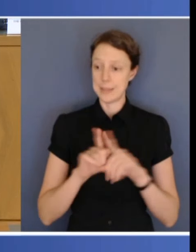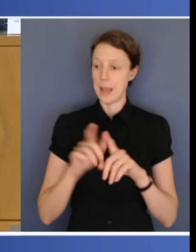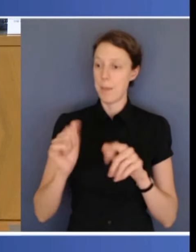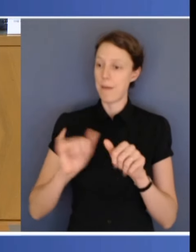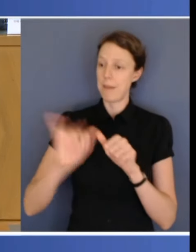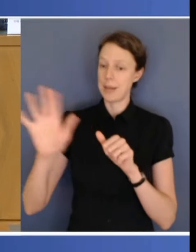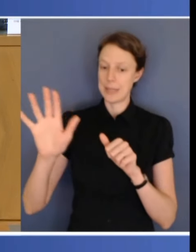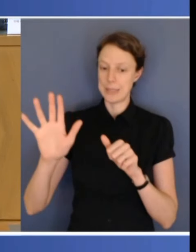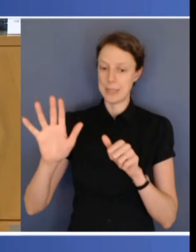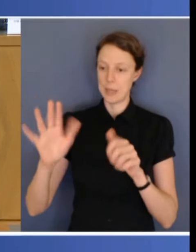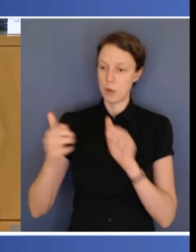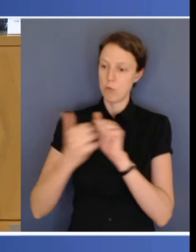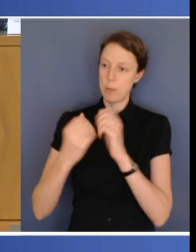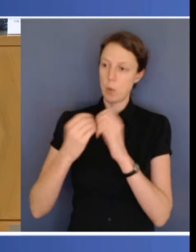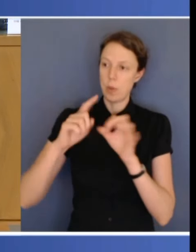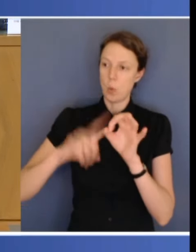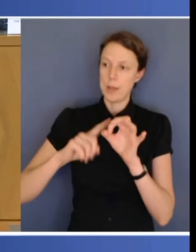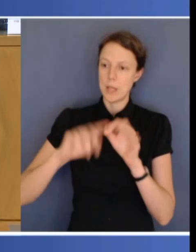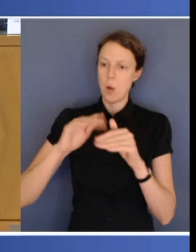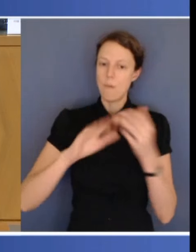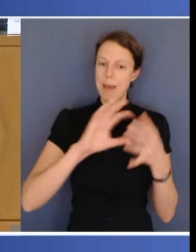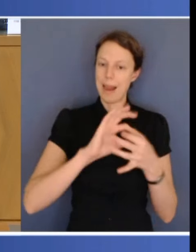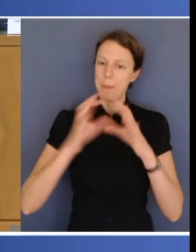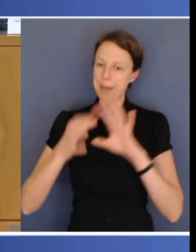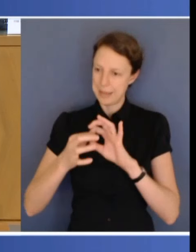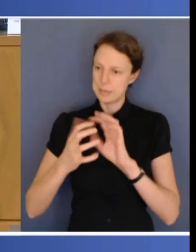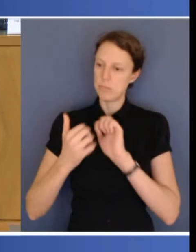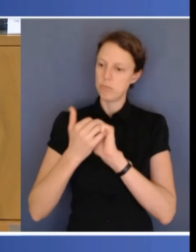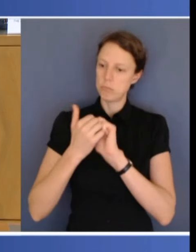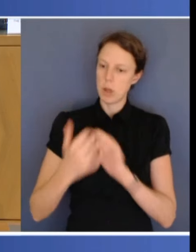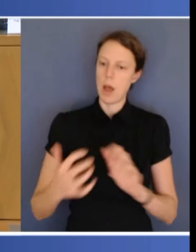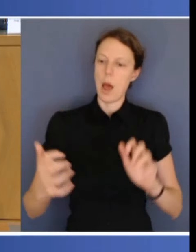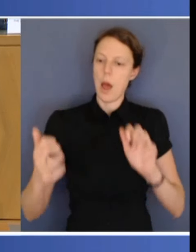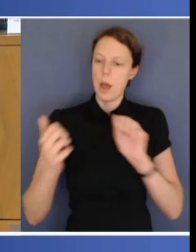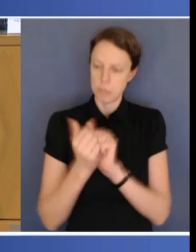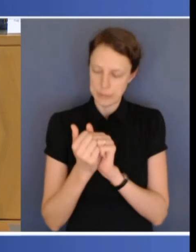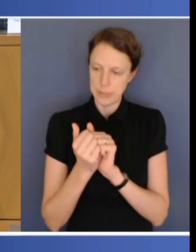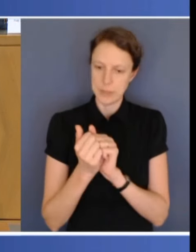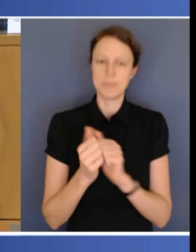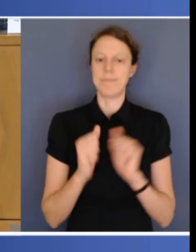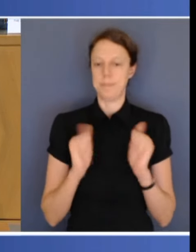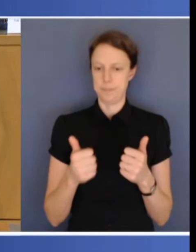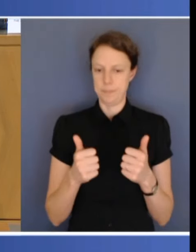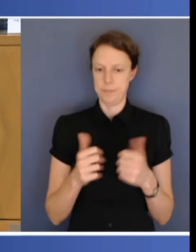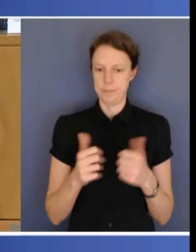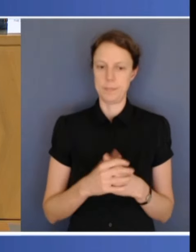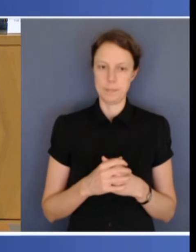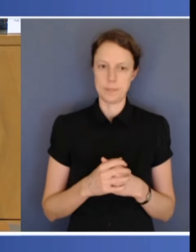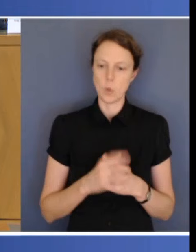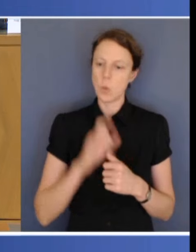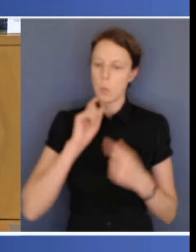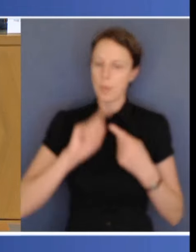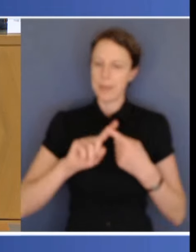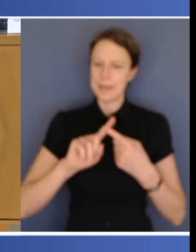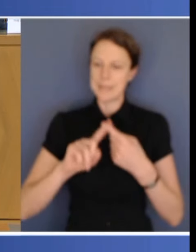example, that we came to. So, we'll continue to discuss between our infrastructure ministers, but also